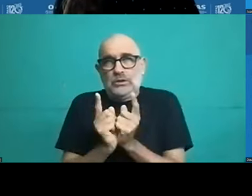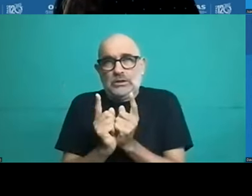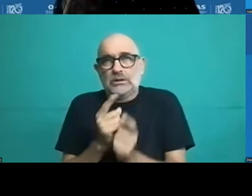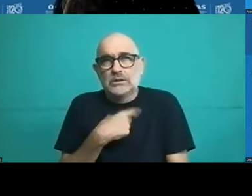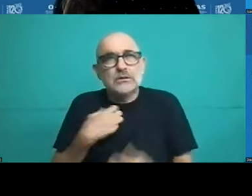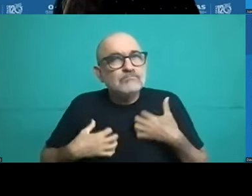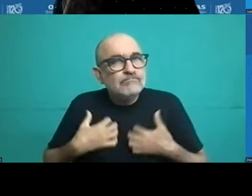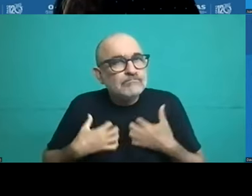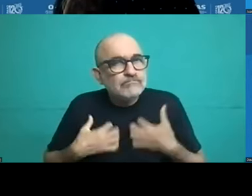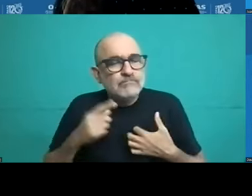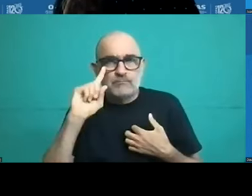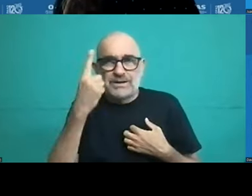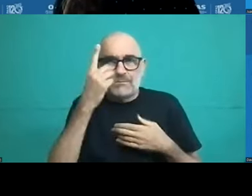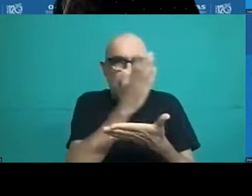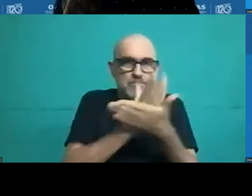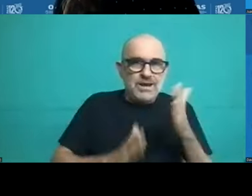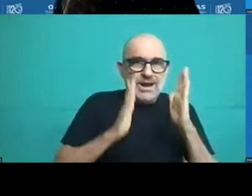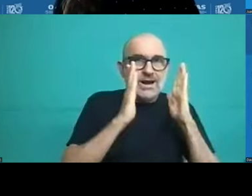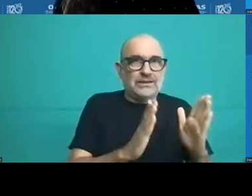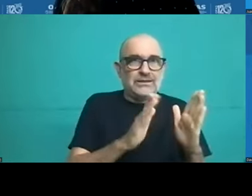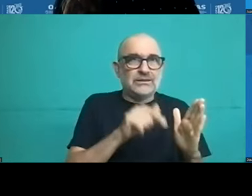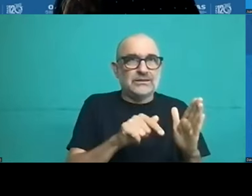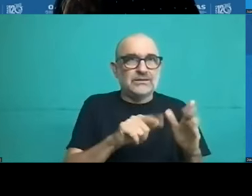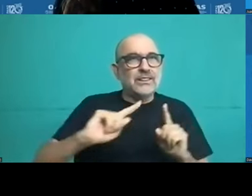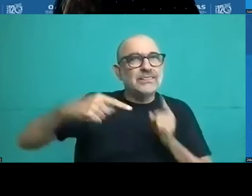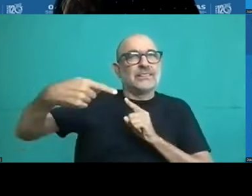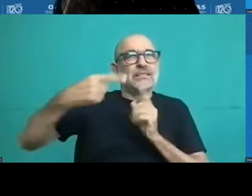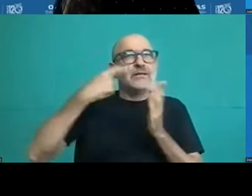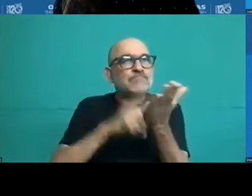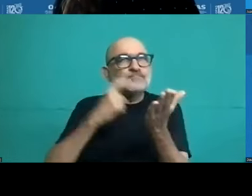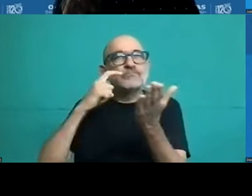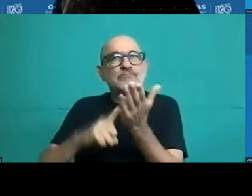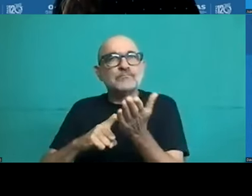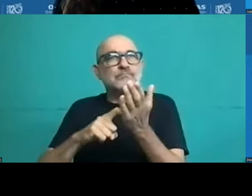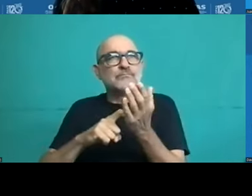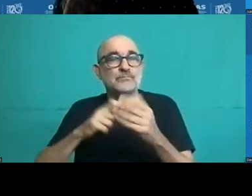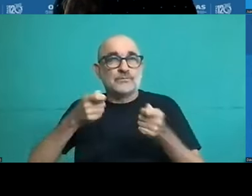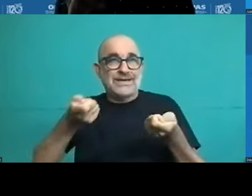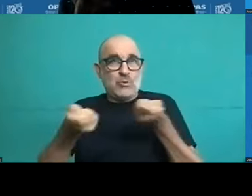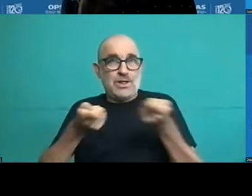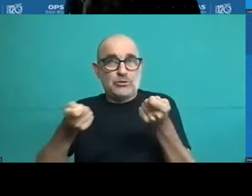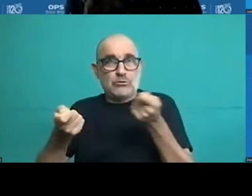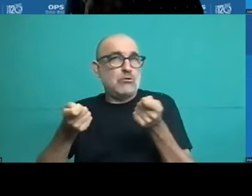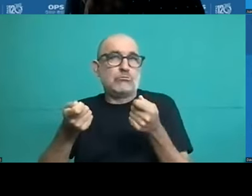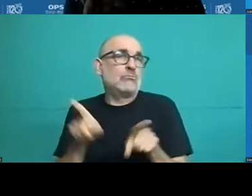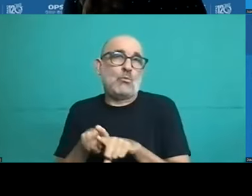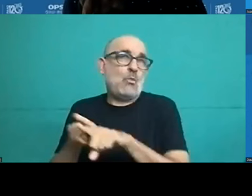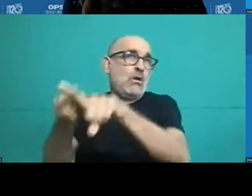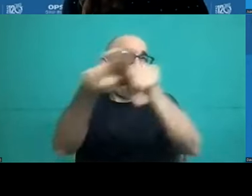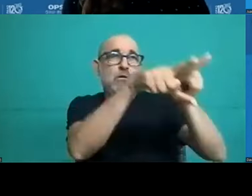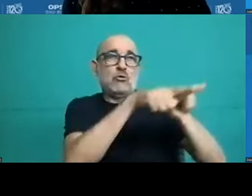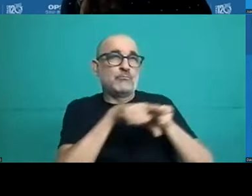regulatory challenges that are shared by many countries, particularly the three countries where we have